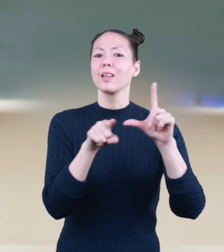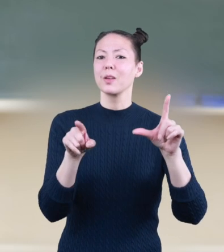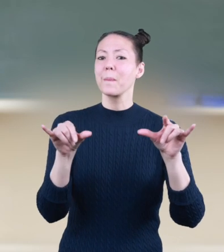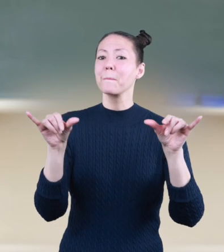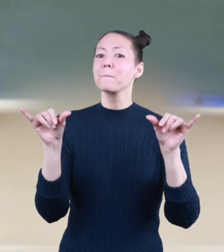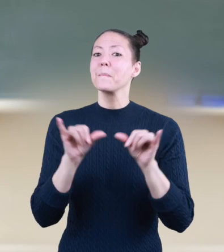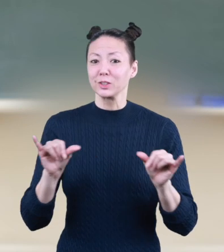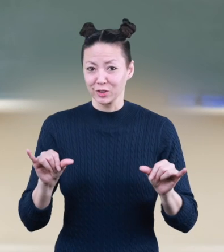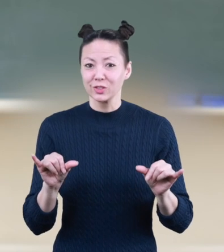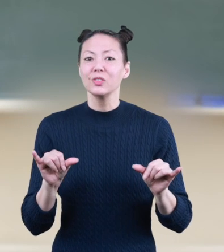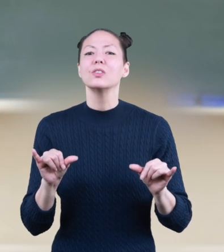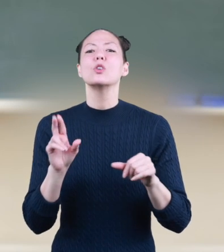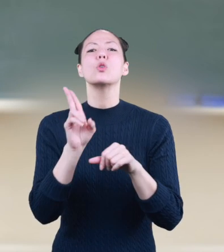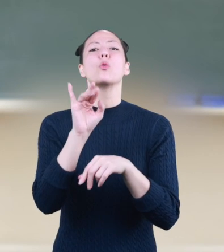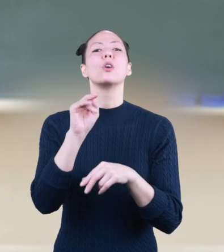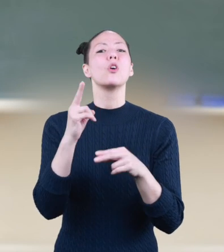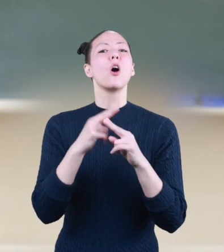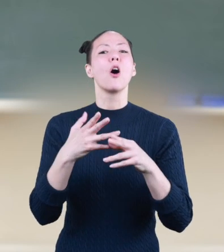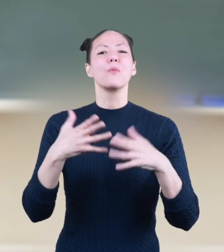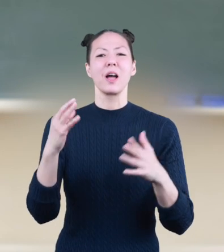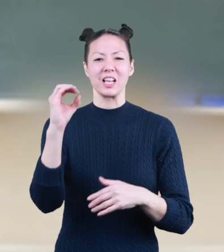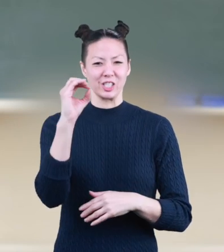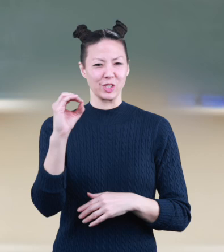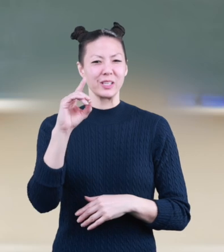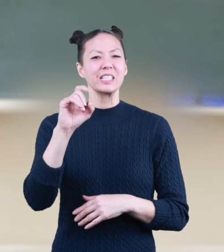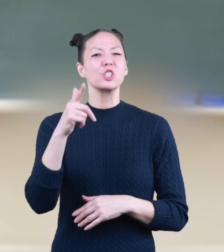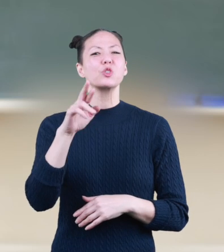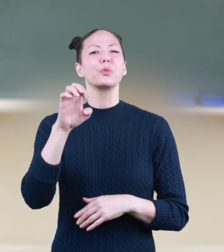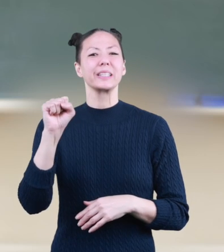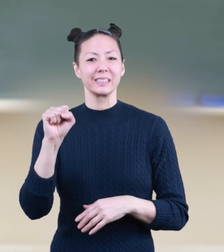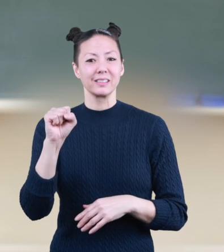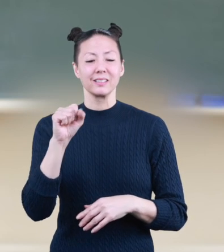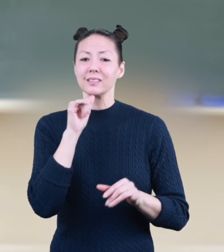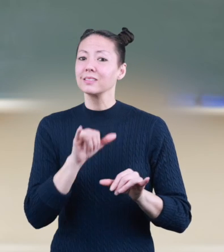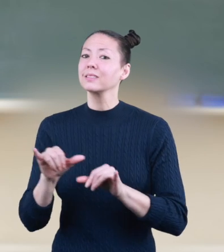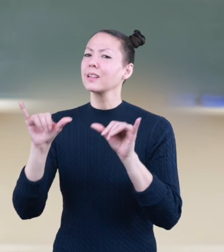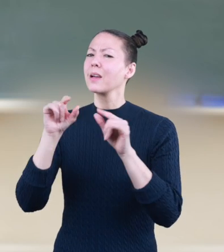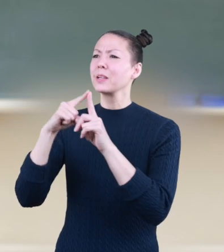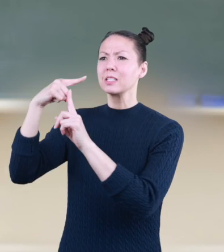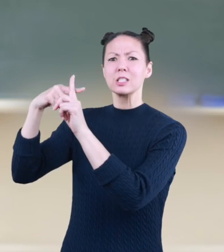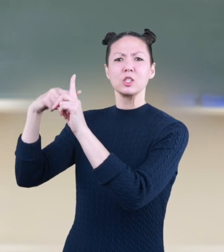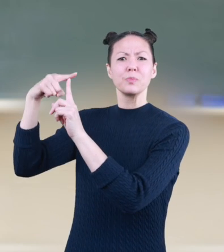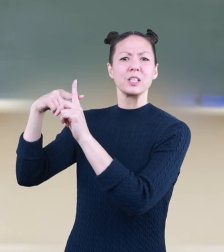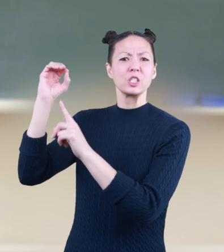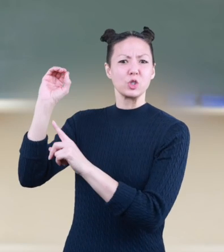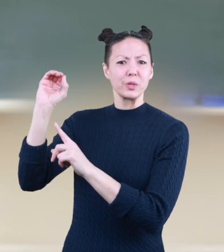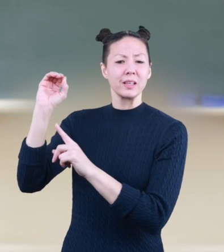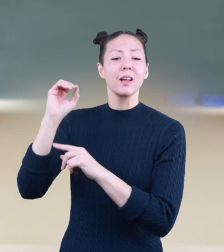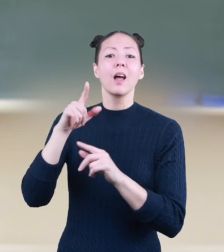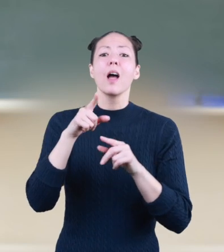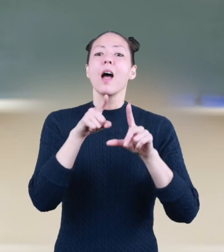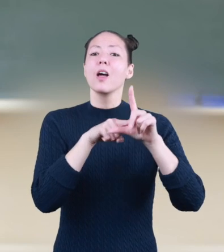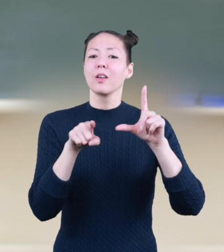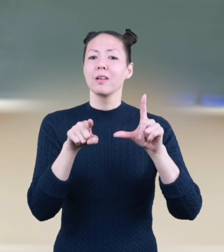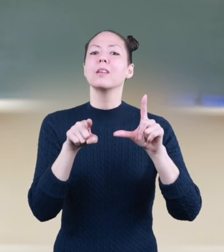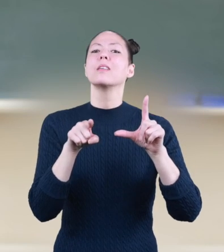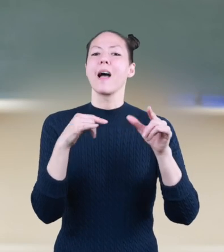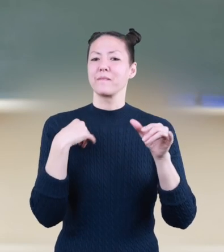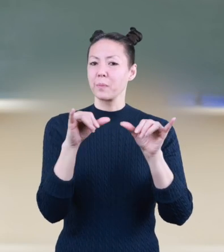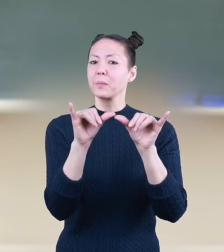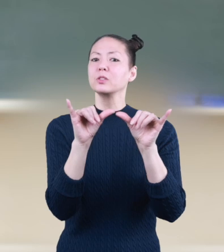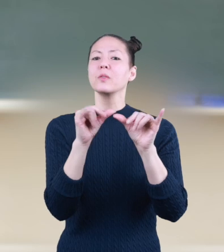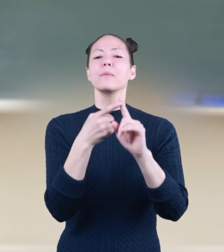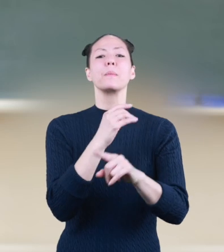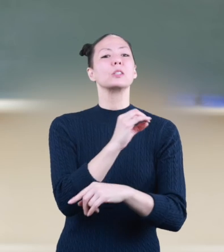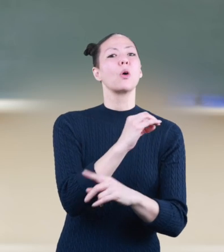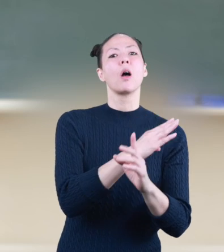is measured using a unit called degrees. This is not the same as measuring temperatures. An angle can have any measurement